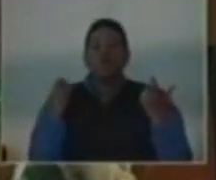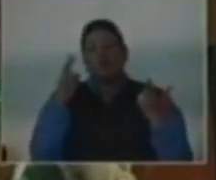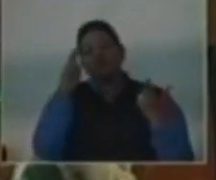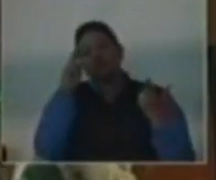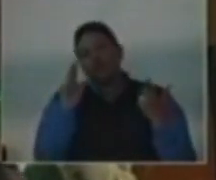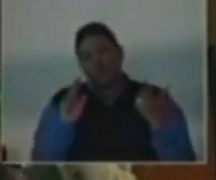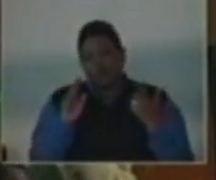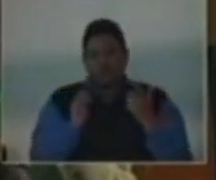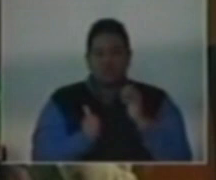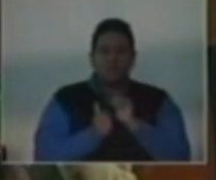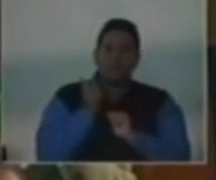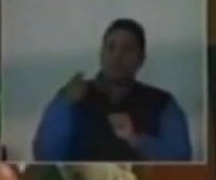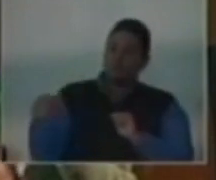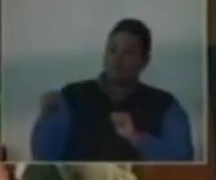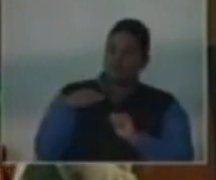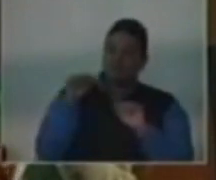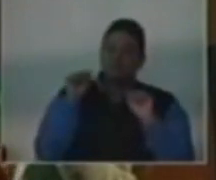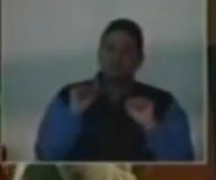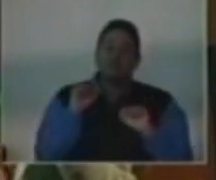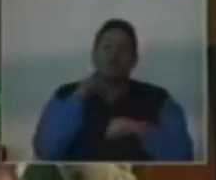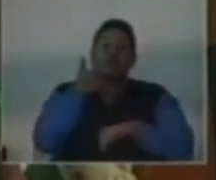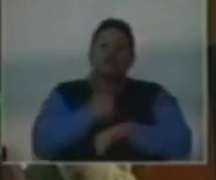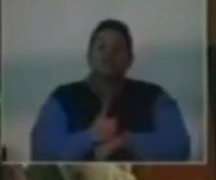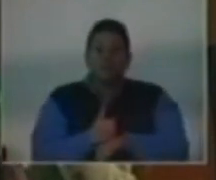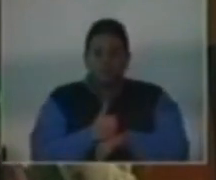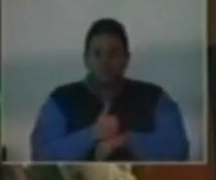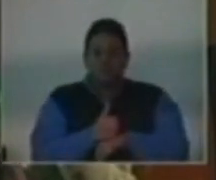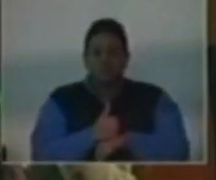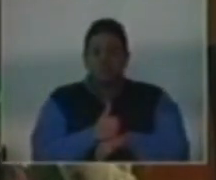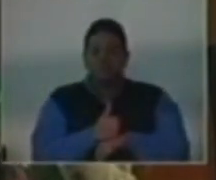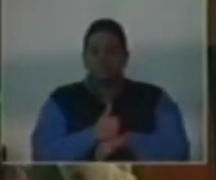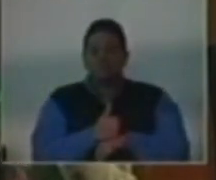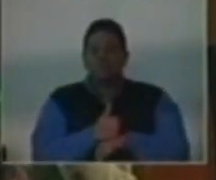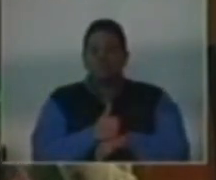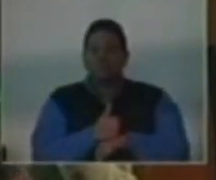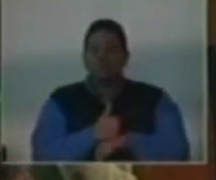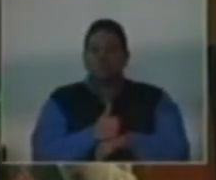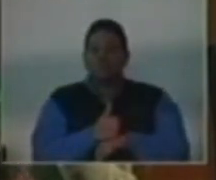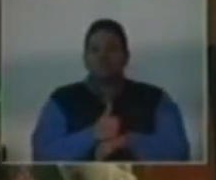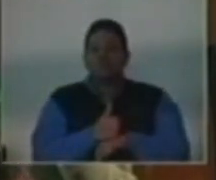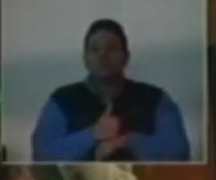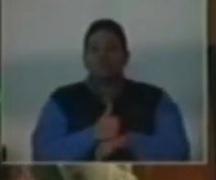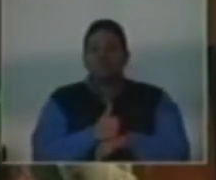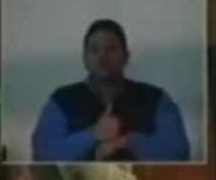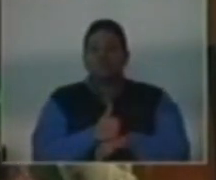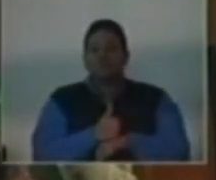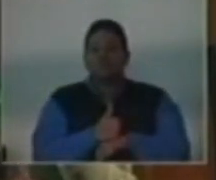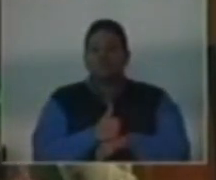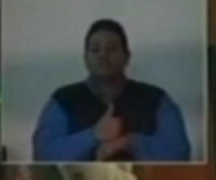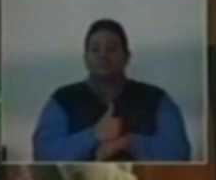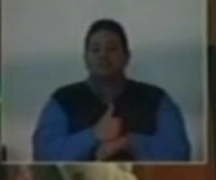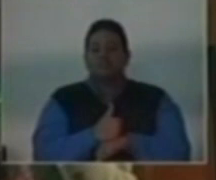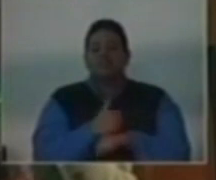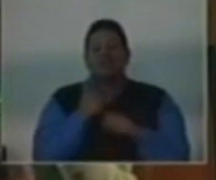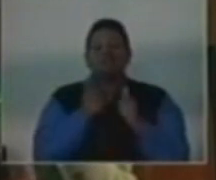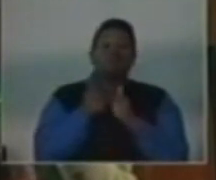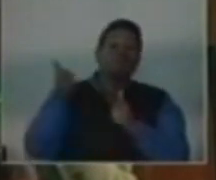can establish an appellate court that is